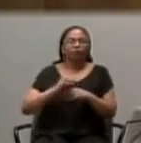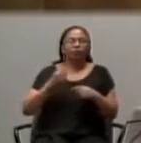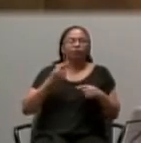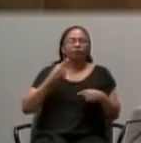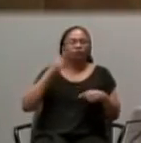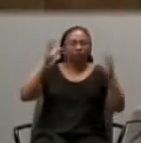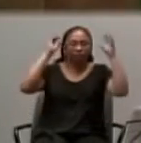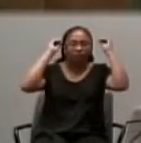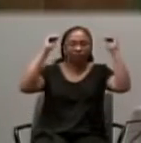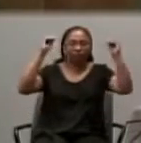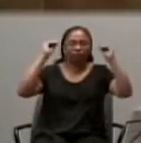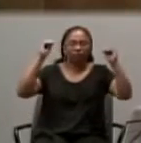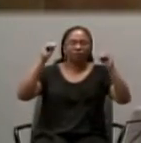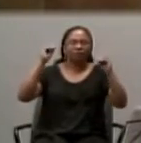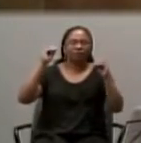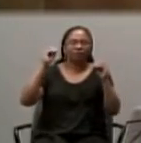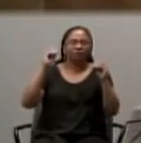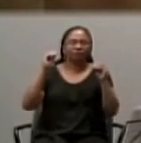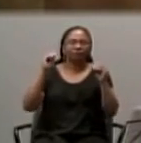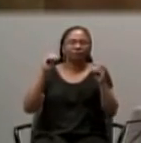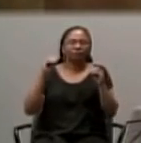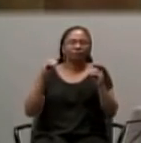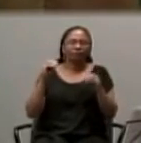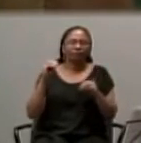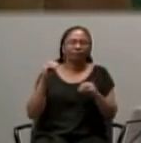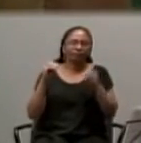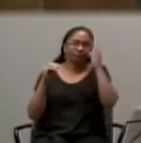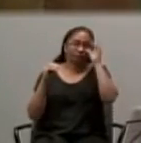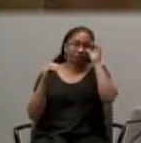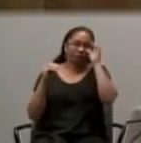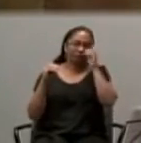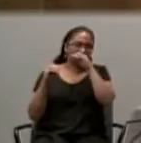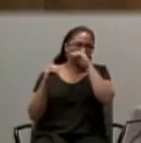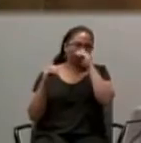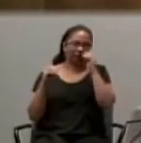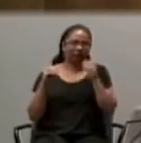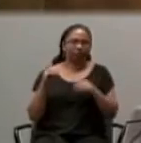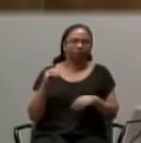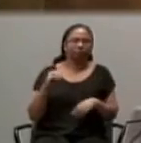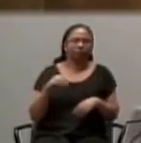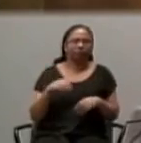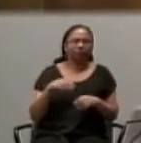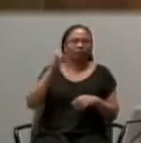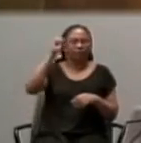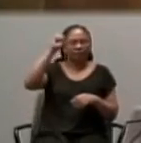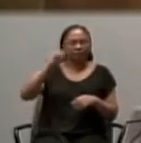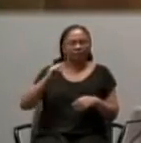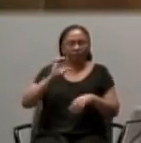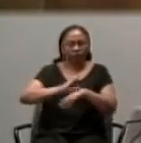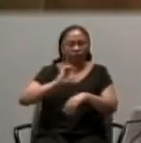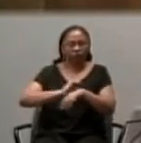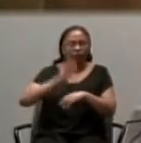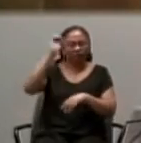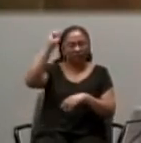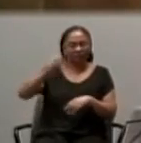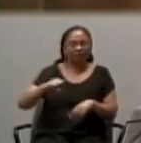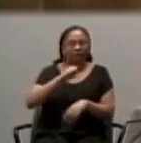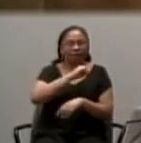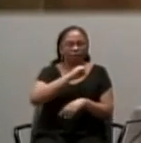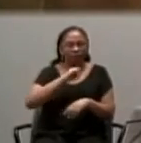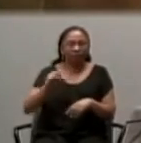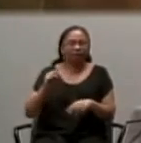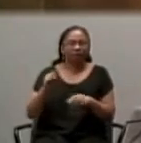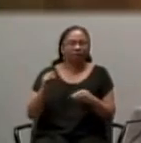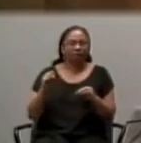defends that, Is because it understands, Actually, That the descent of the sacramental life, Of the church, Is precisely